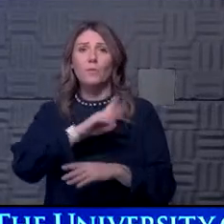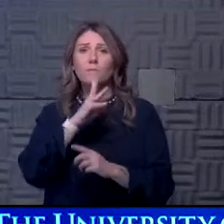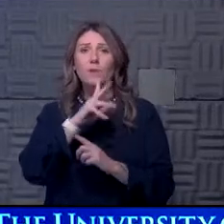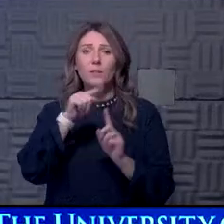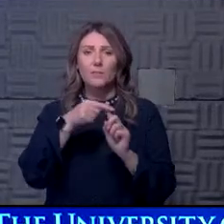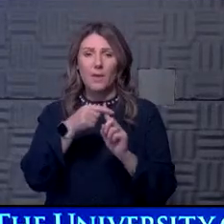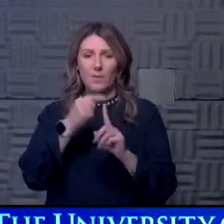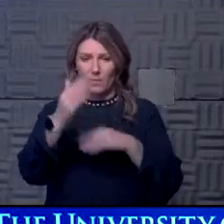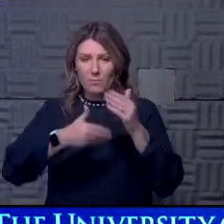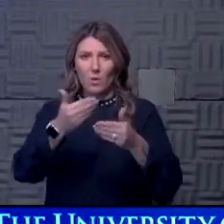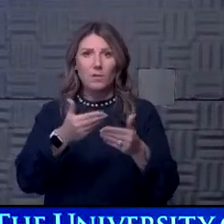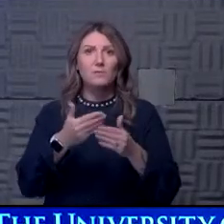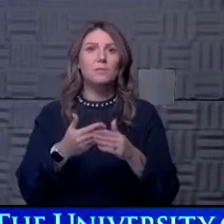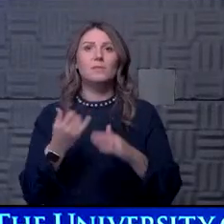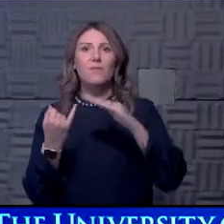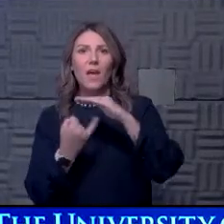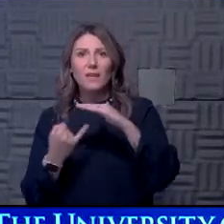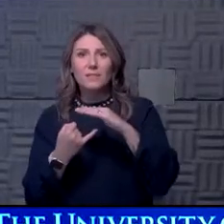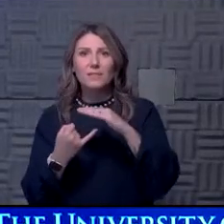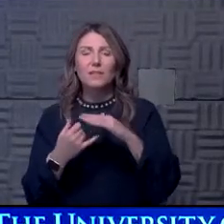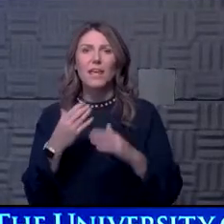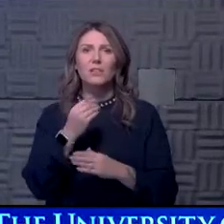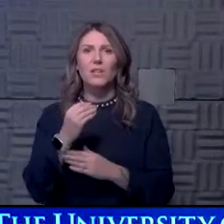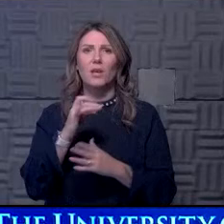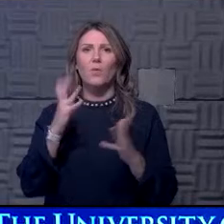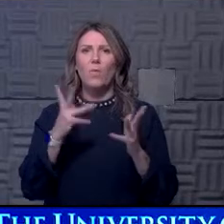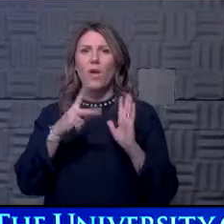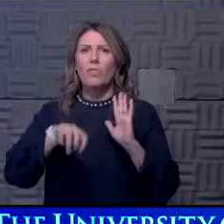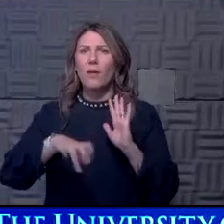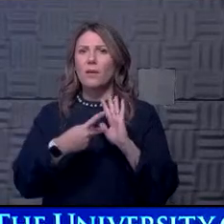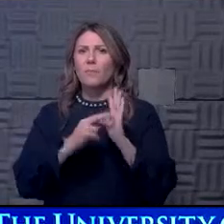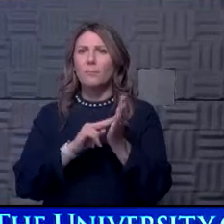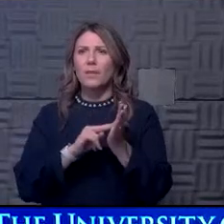about the process of isolation and what that means.